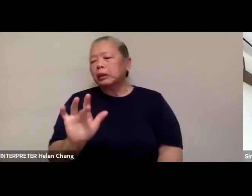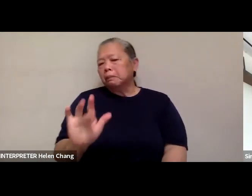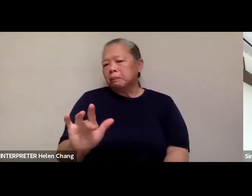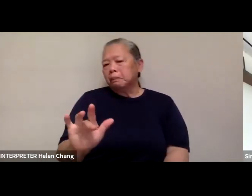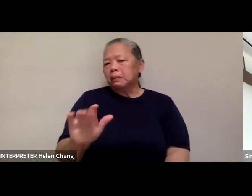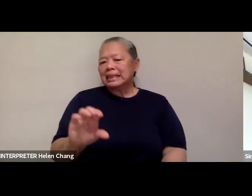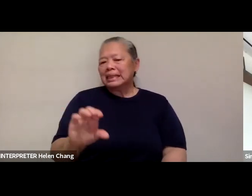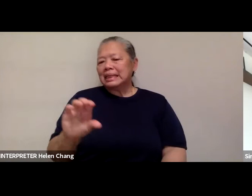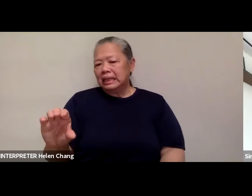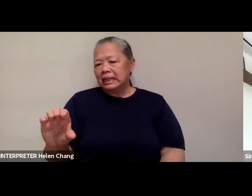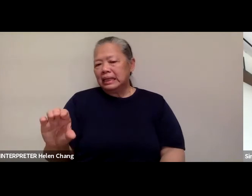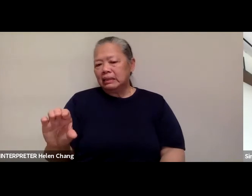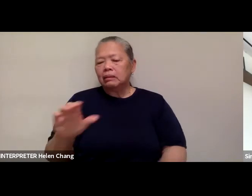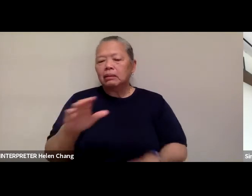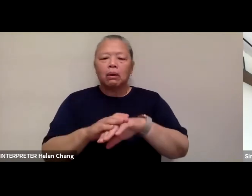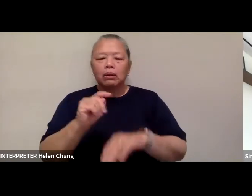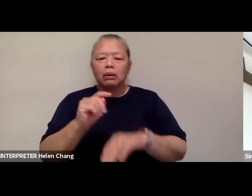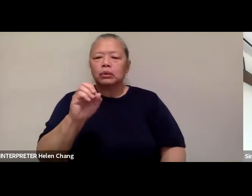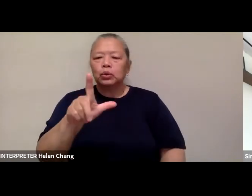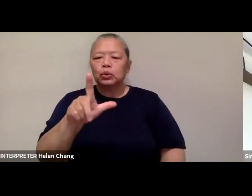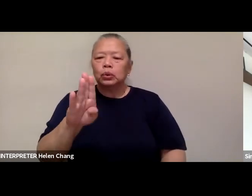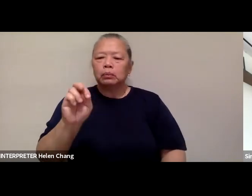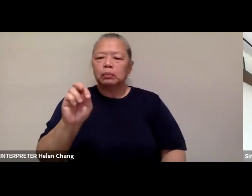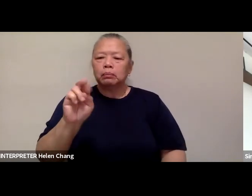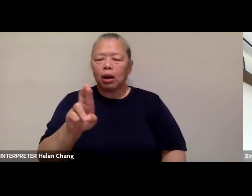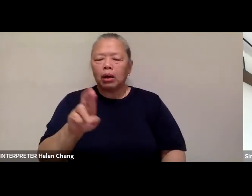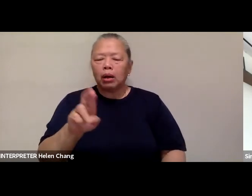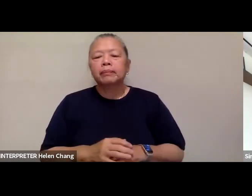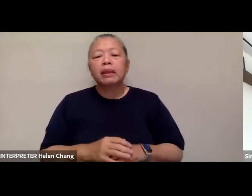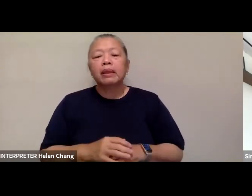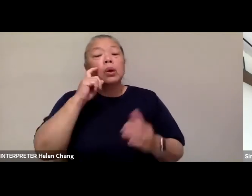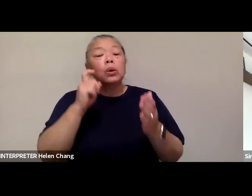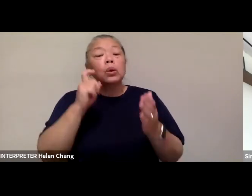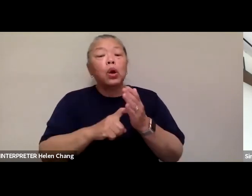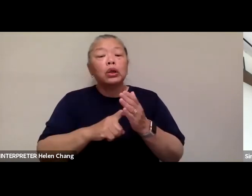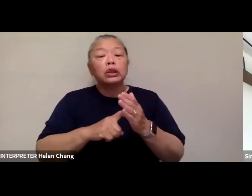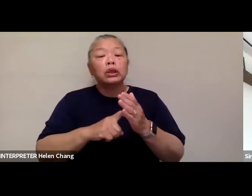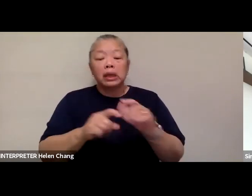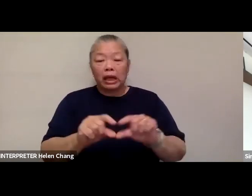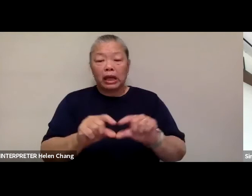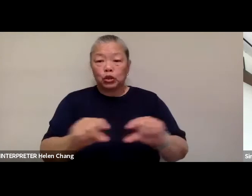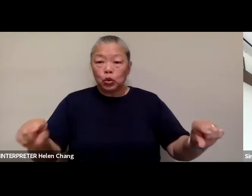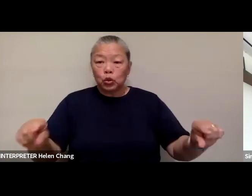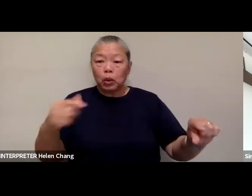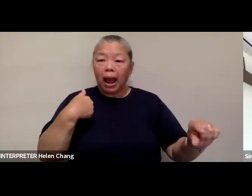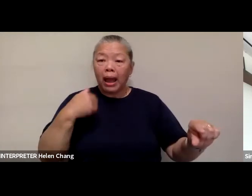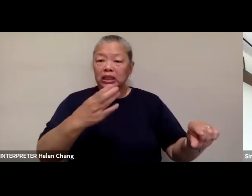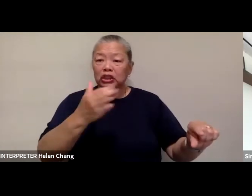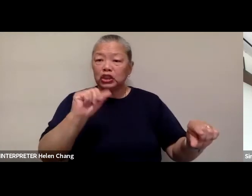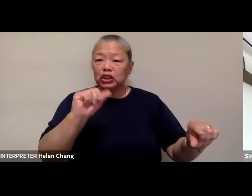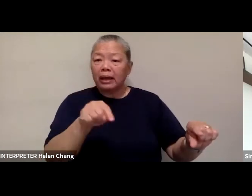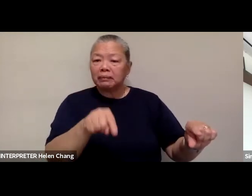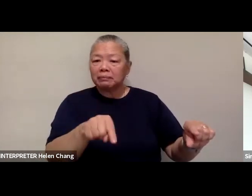icon on your toolbar. Simone You'll also see the chat box on the toolbar, and that's where we're going to be posting relevant